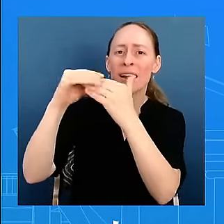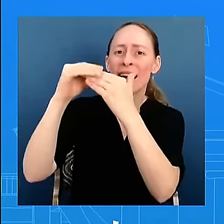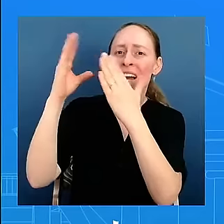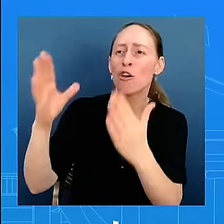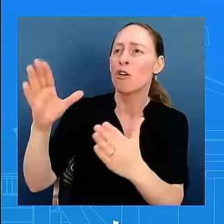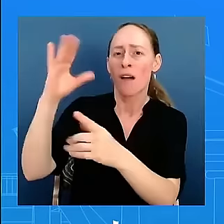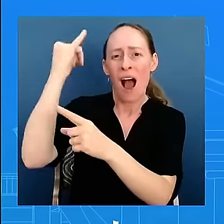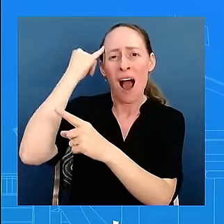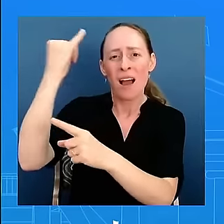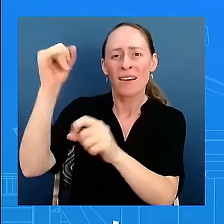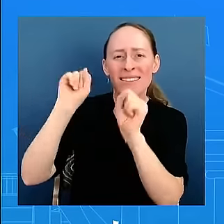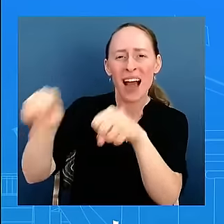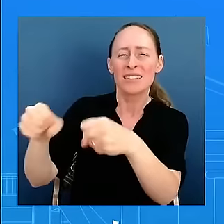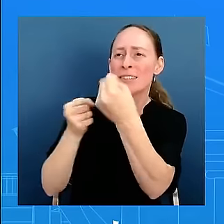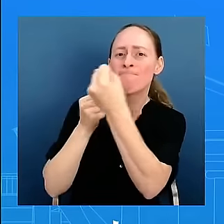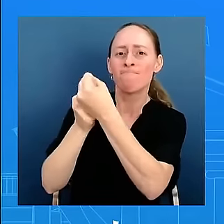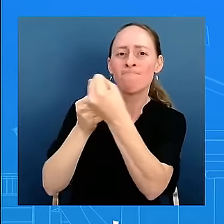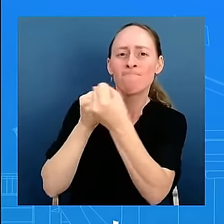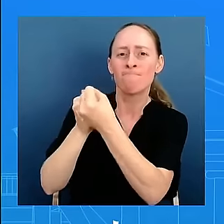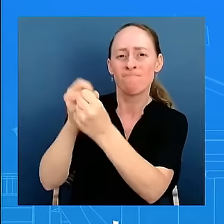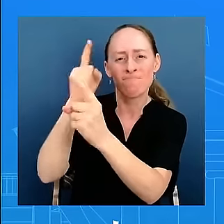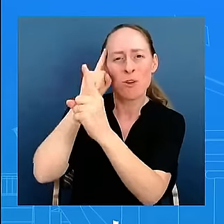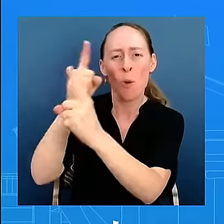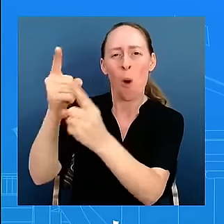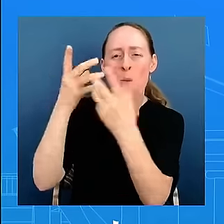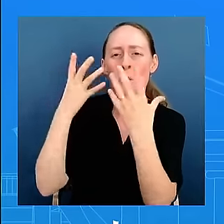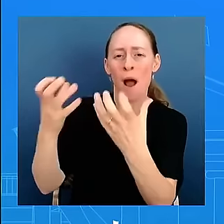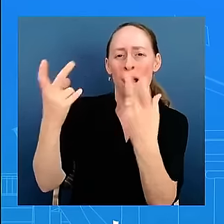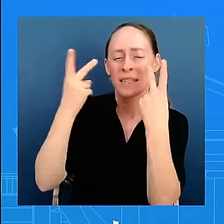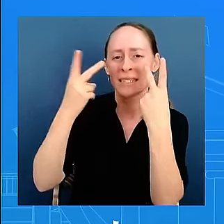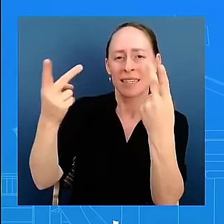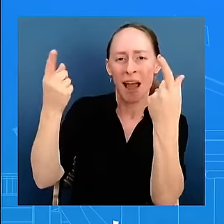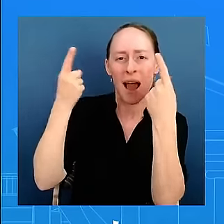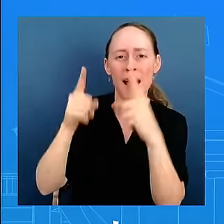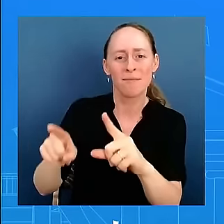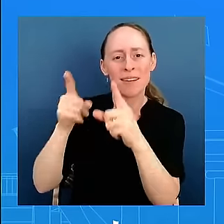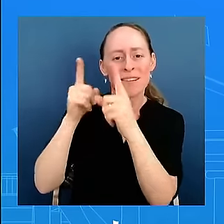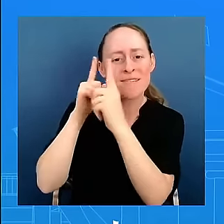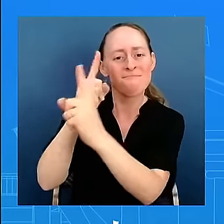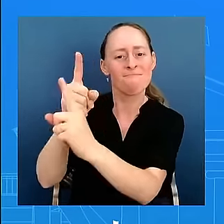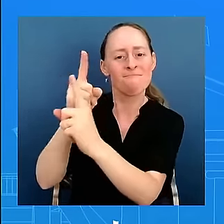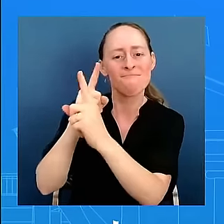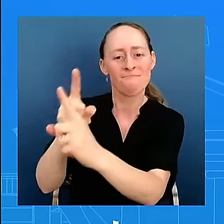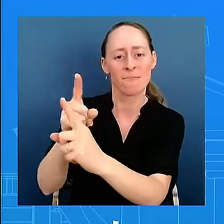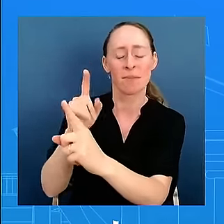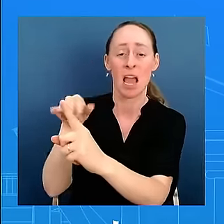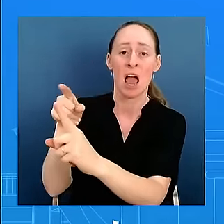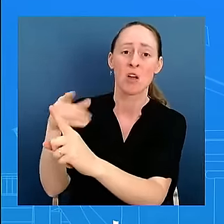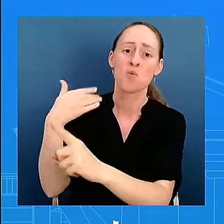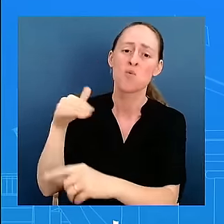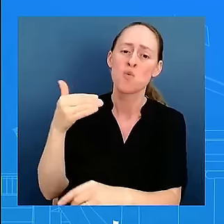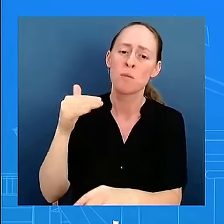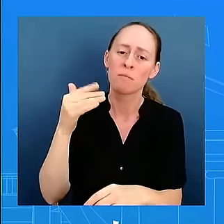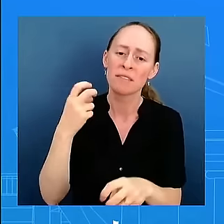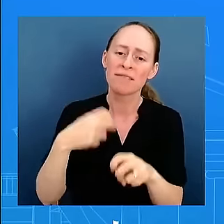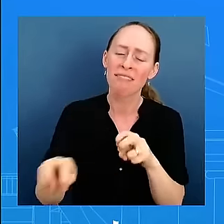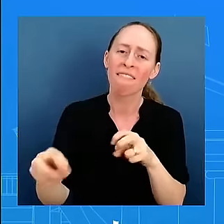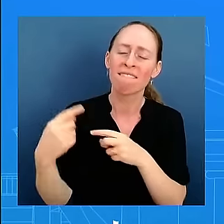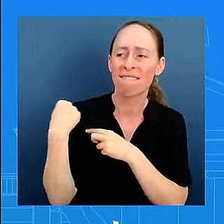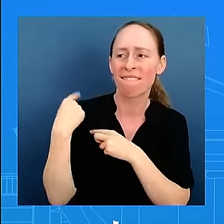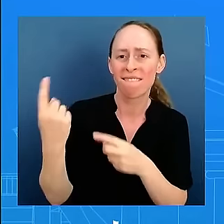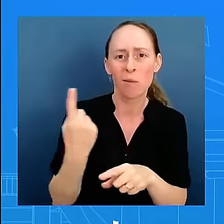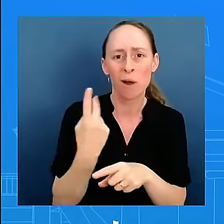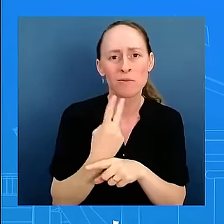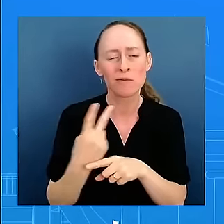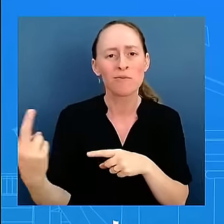and so it was uh it it has been a tough couple of weeks but we are so we are so full of pride